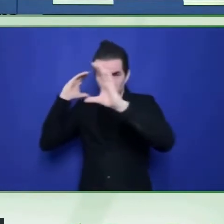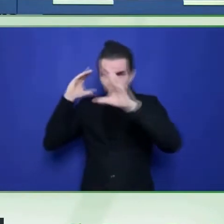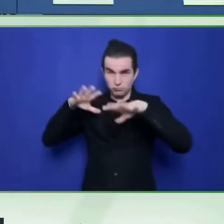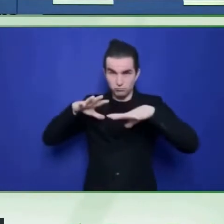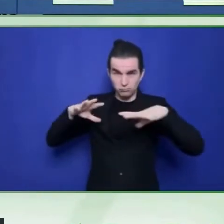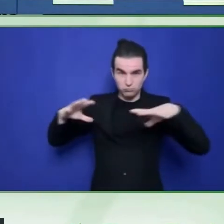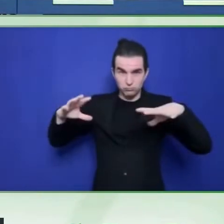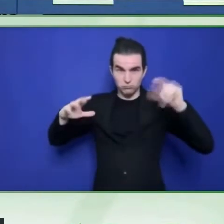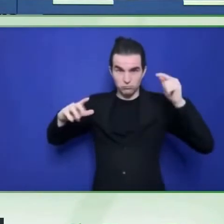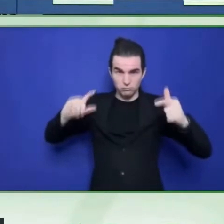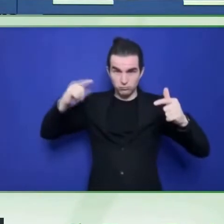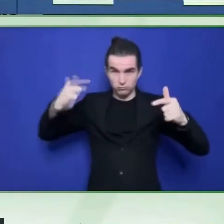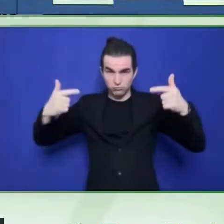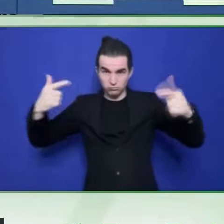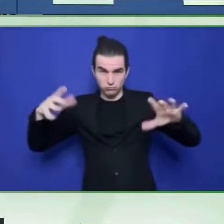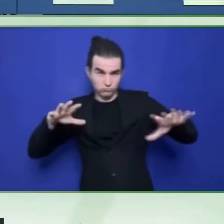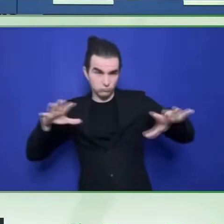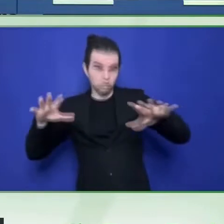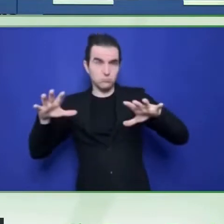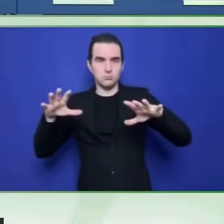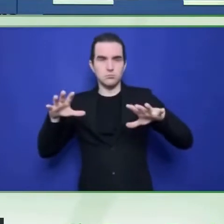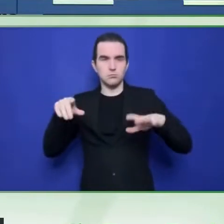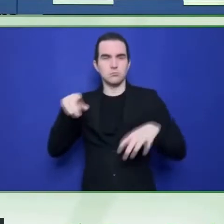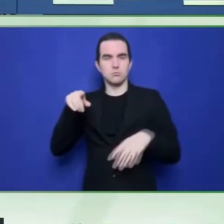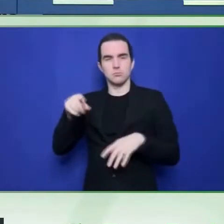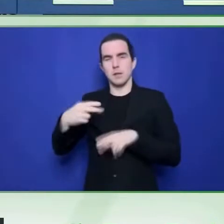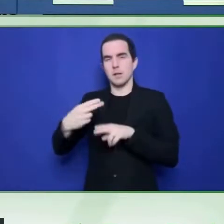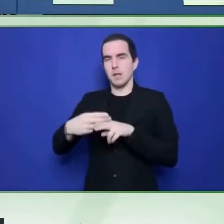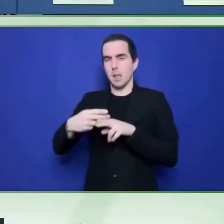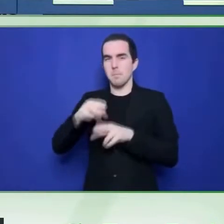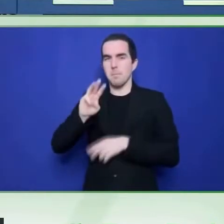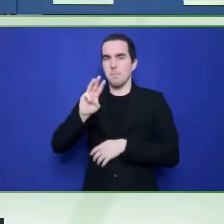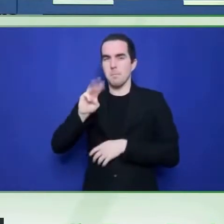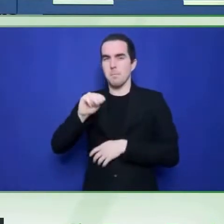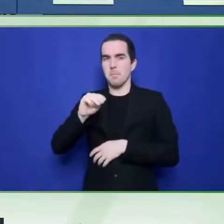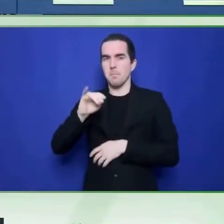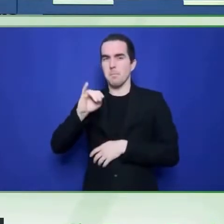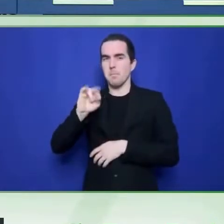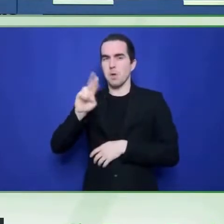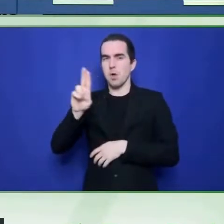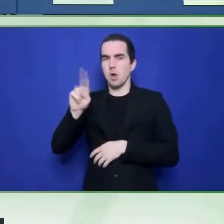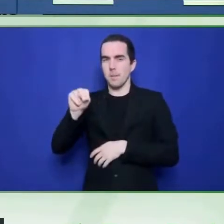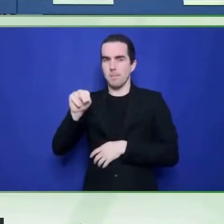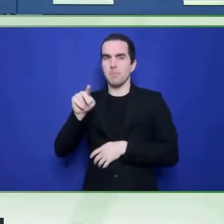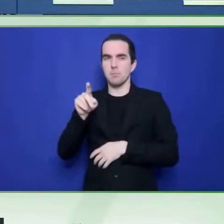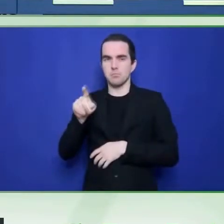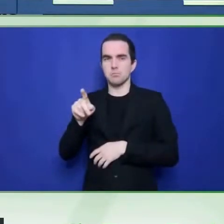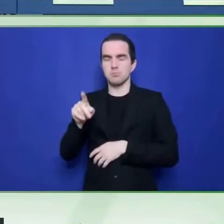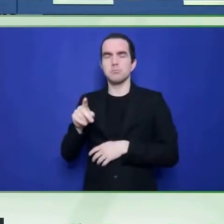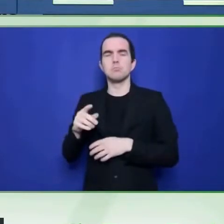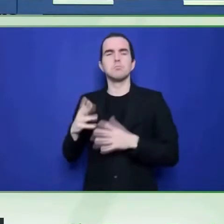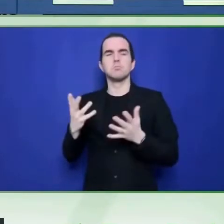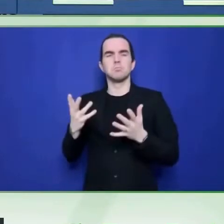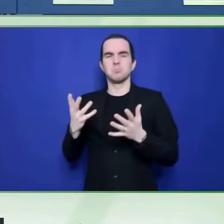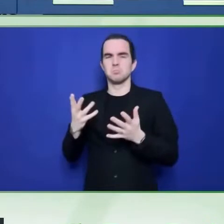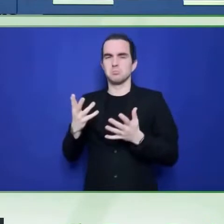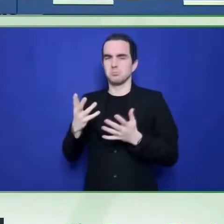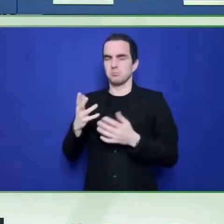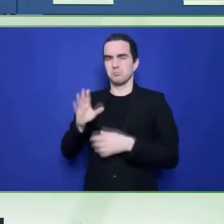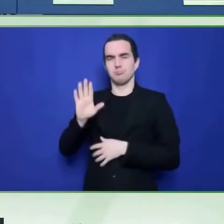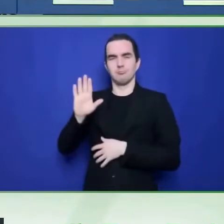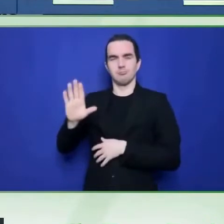means zero barriers? Sign Language is also incorporated into our program,